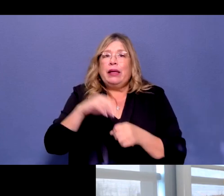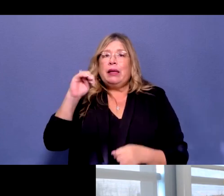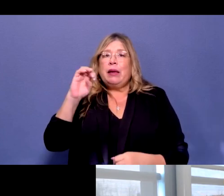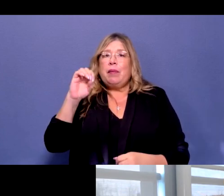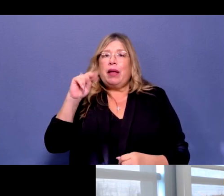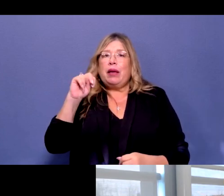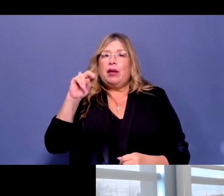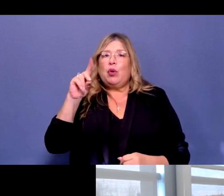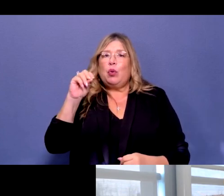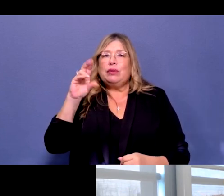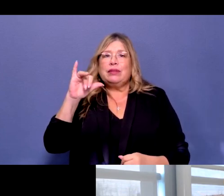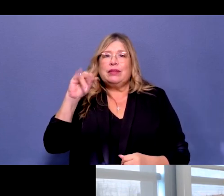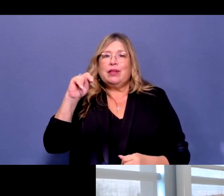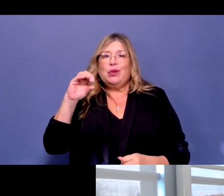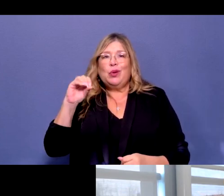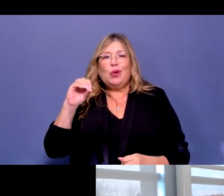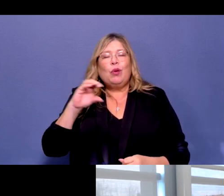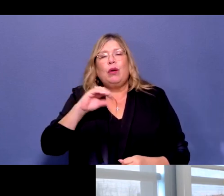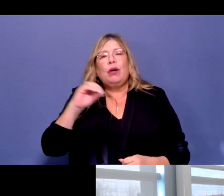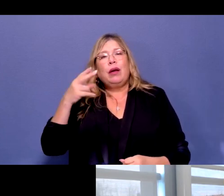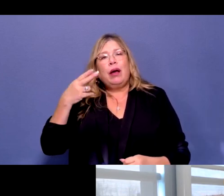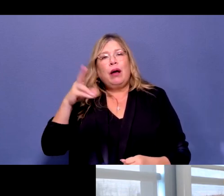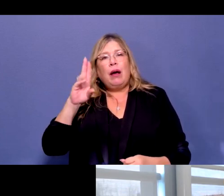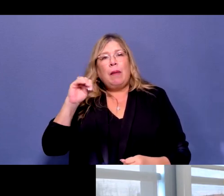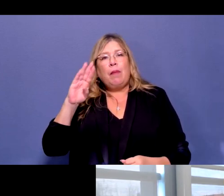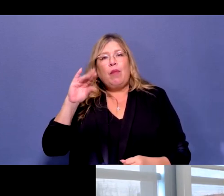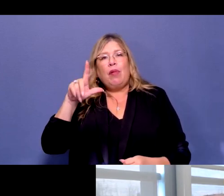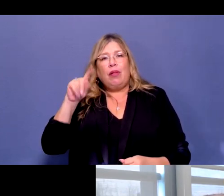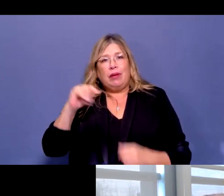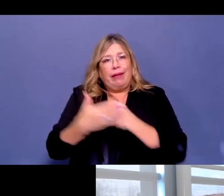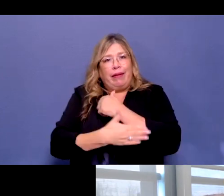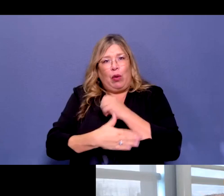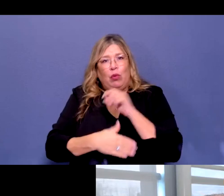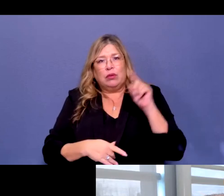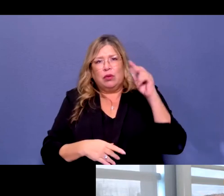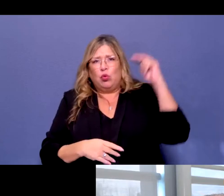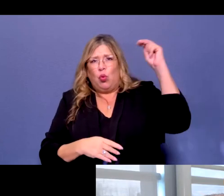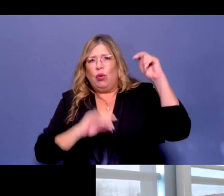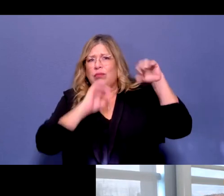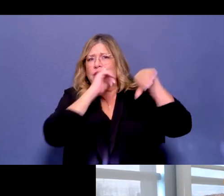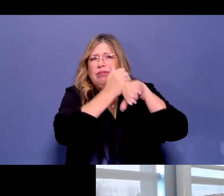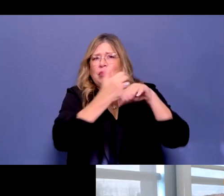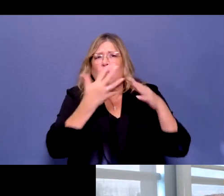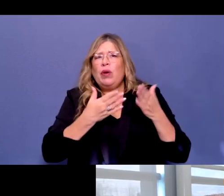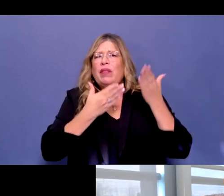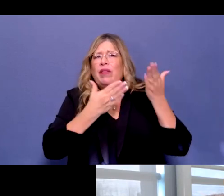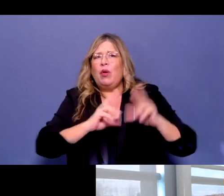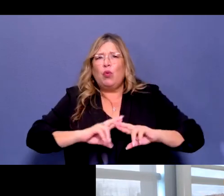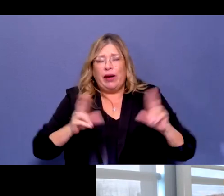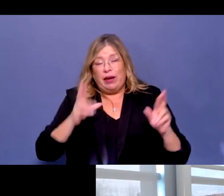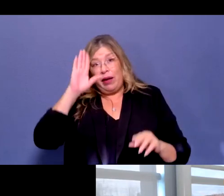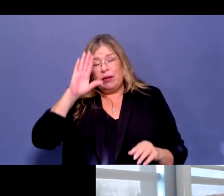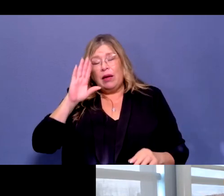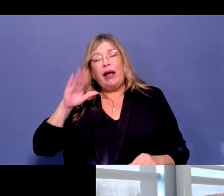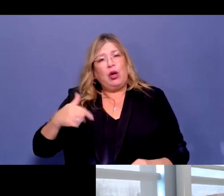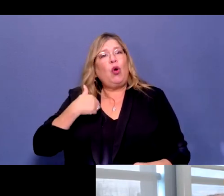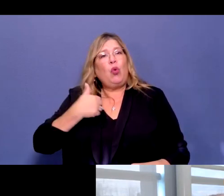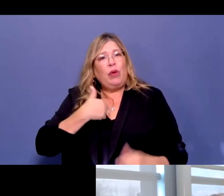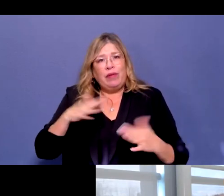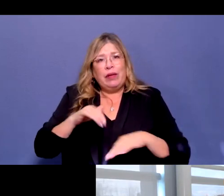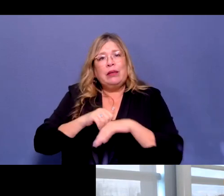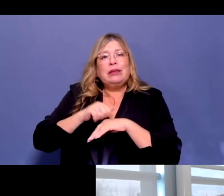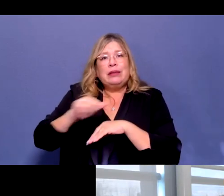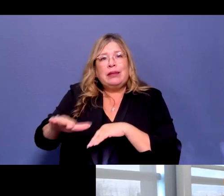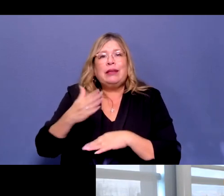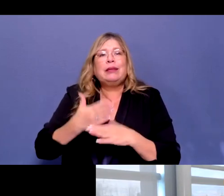I know that we're doing a pretty significant, through our mutual aid system, to pre-position some swift water, rescue crews in